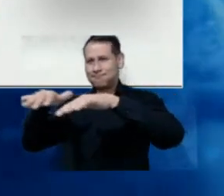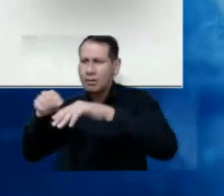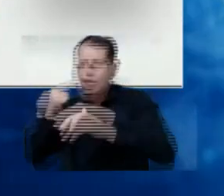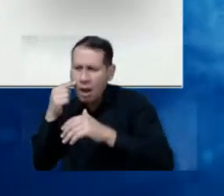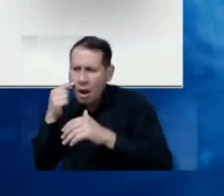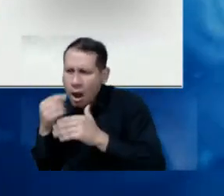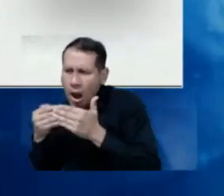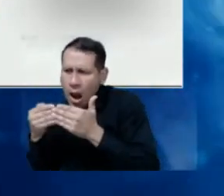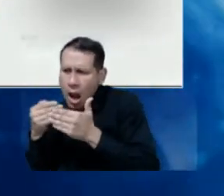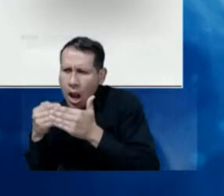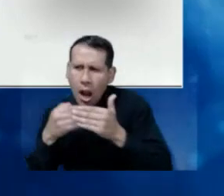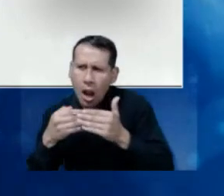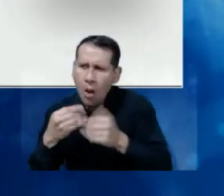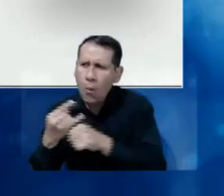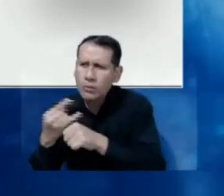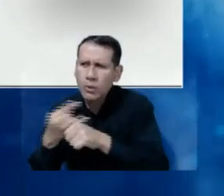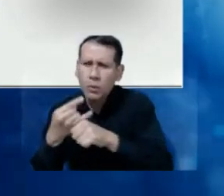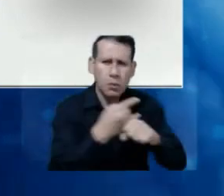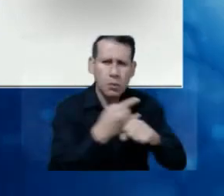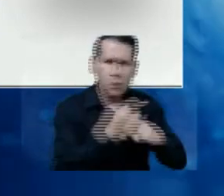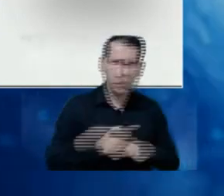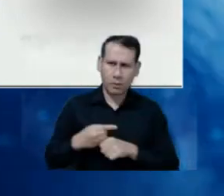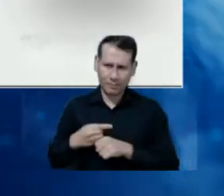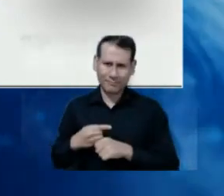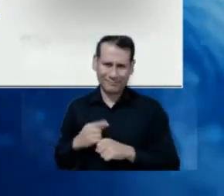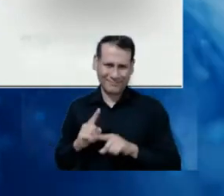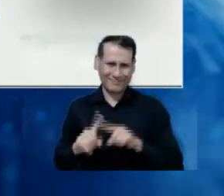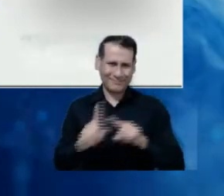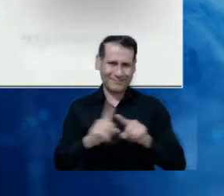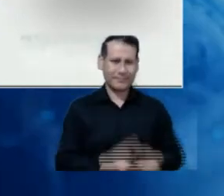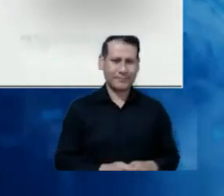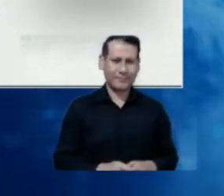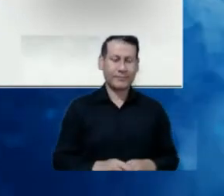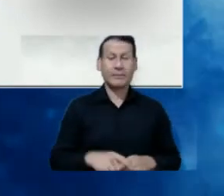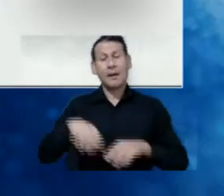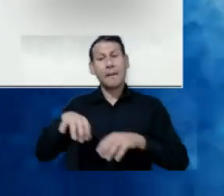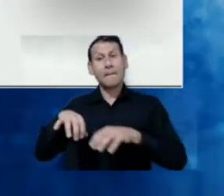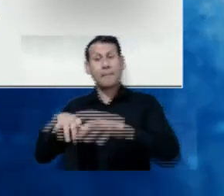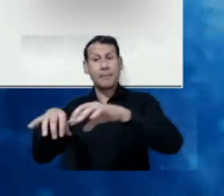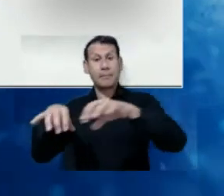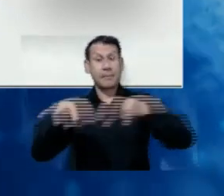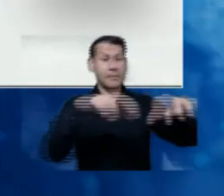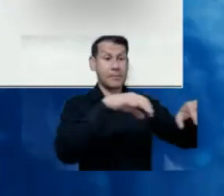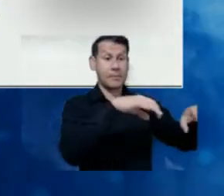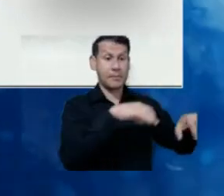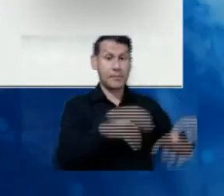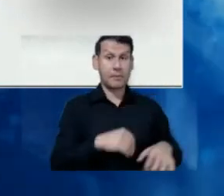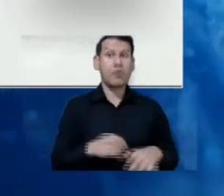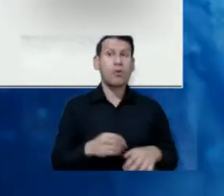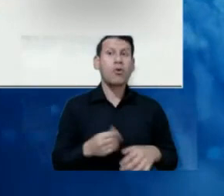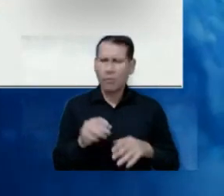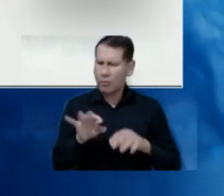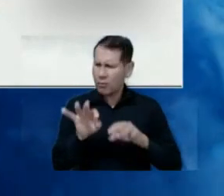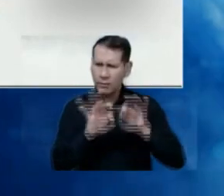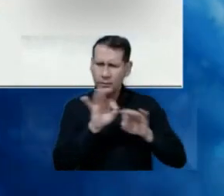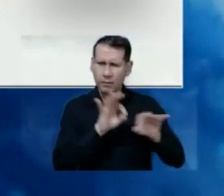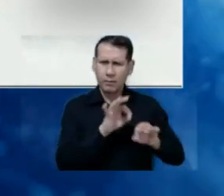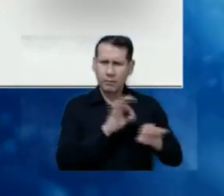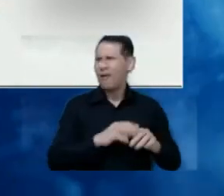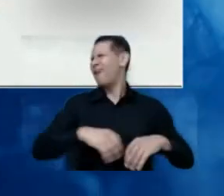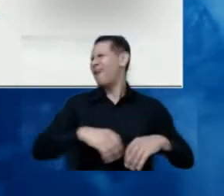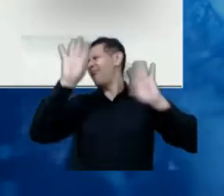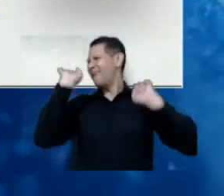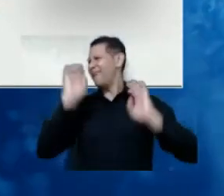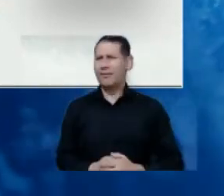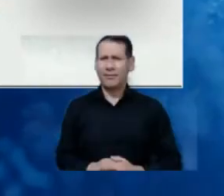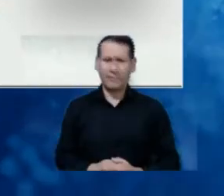for the benefit of the economy. But these sectors were not chosen just because of that. They